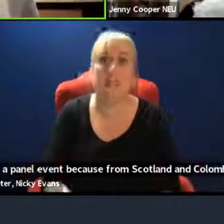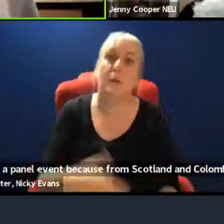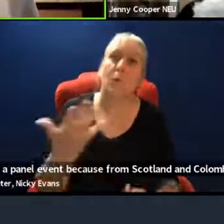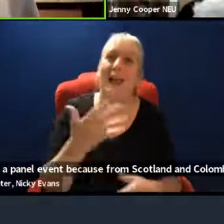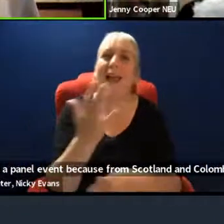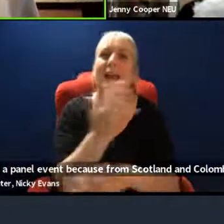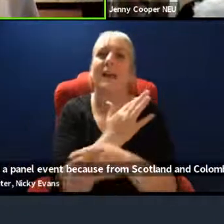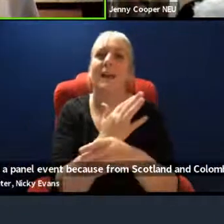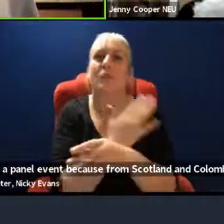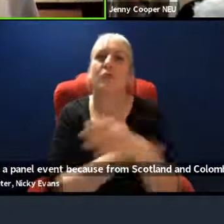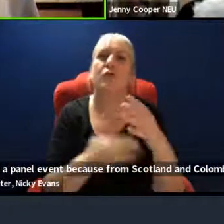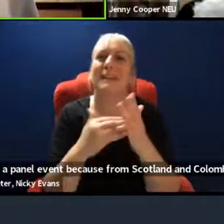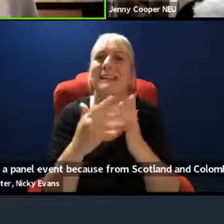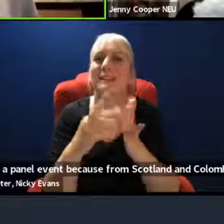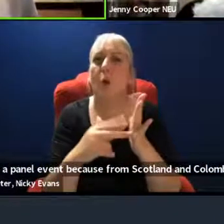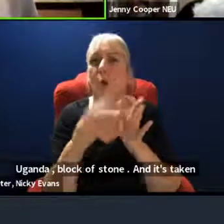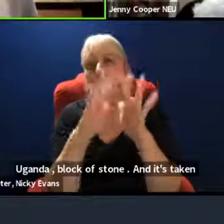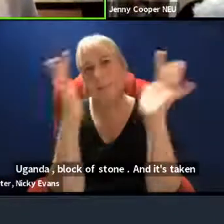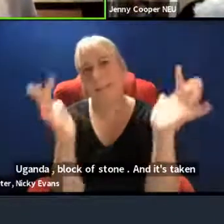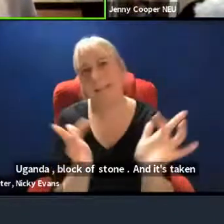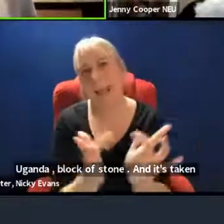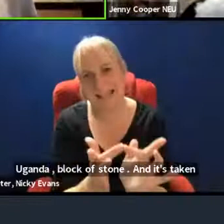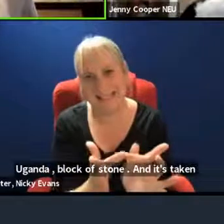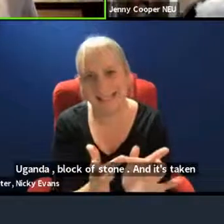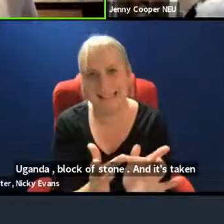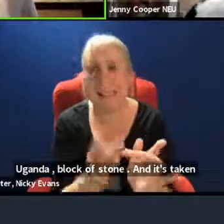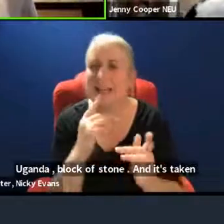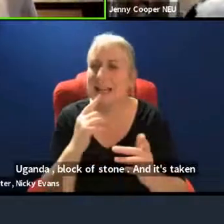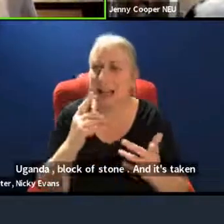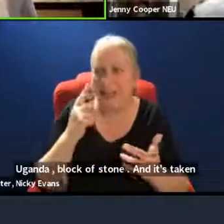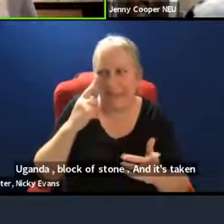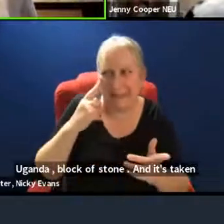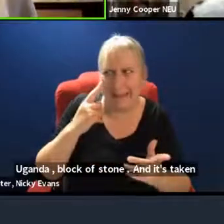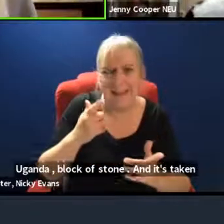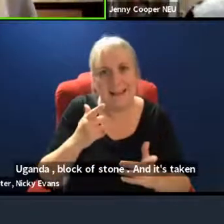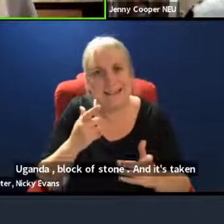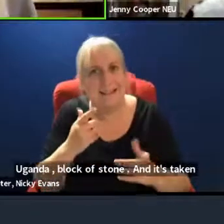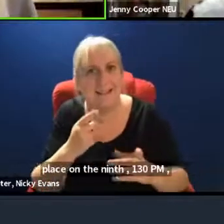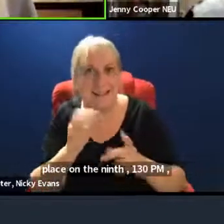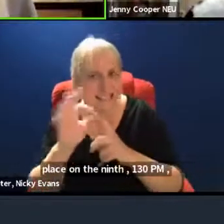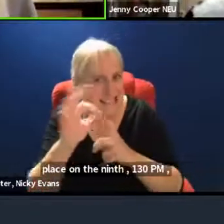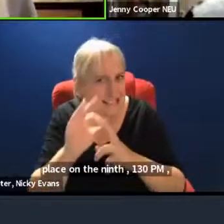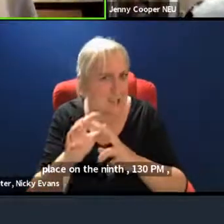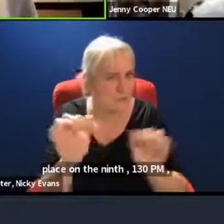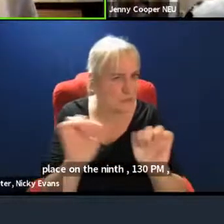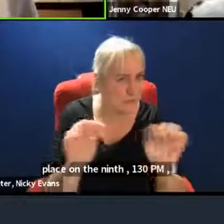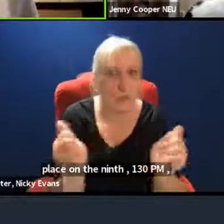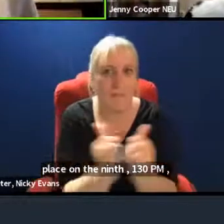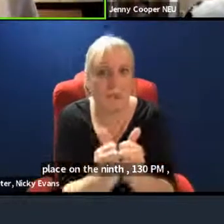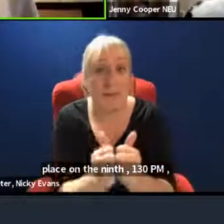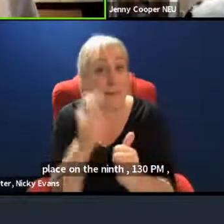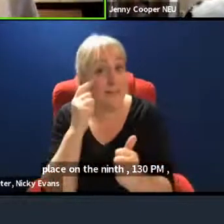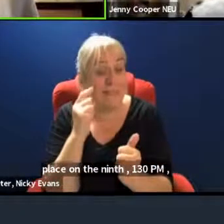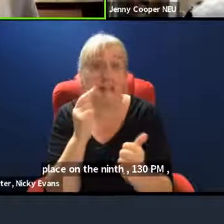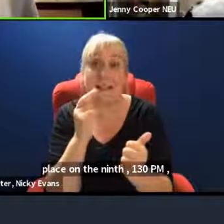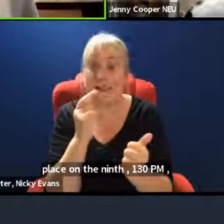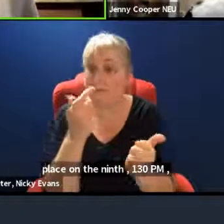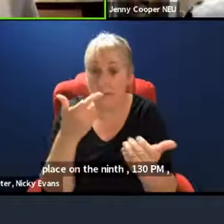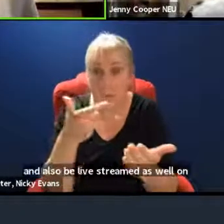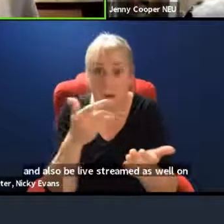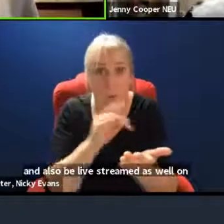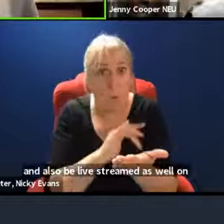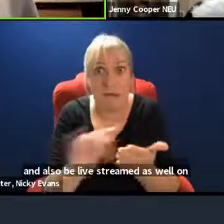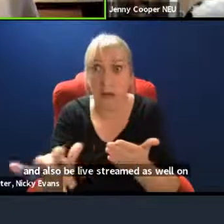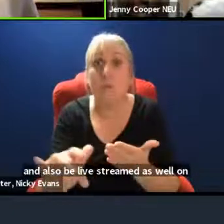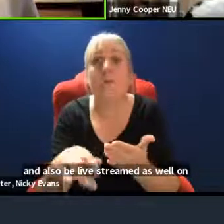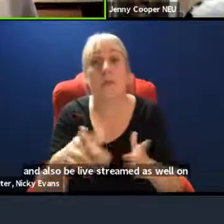website, I think, or YouTube channel. I'm not entirely sure yet. I'm still working out all the final details of that. And I think it is sold out now. But yeah, you were able